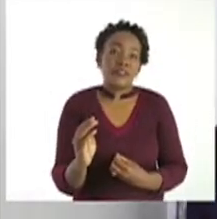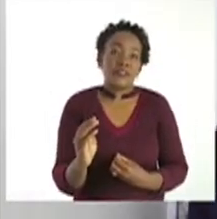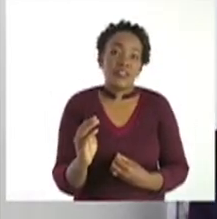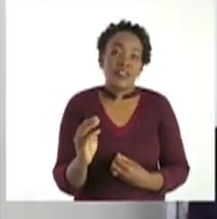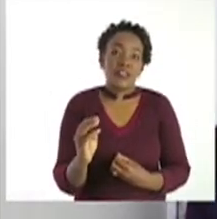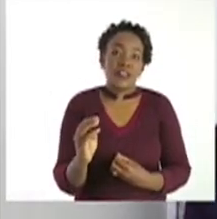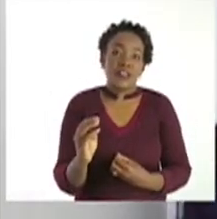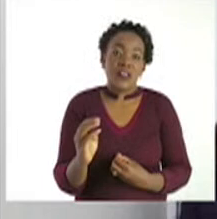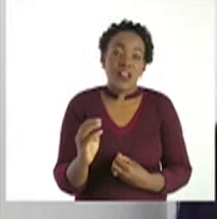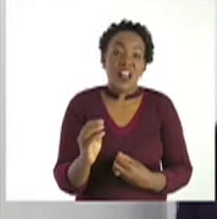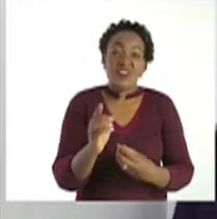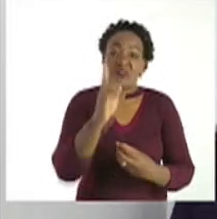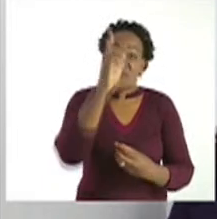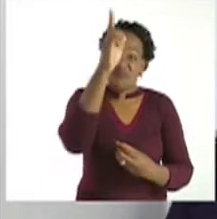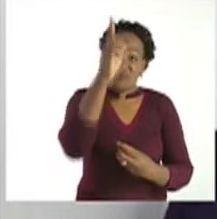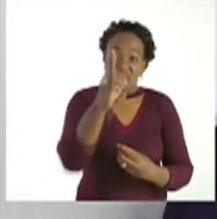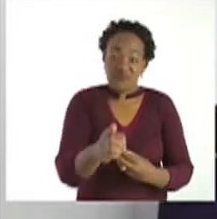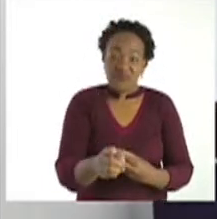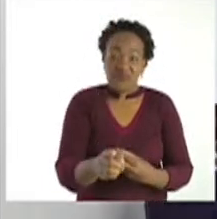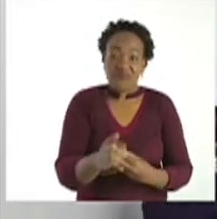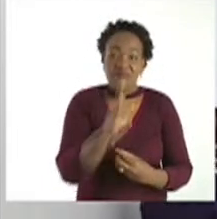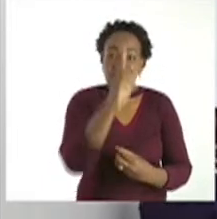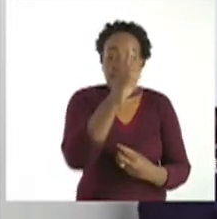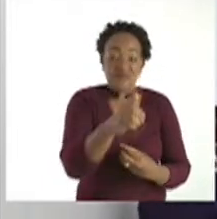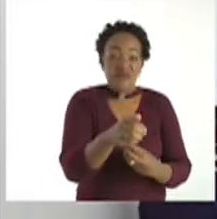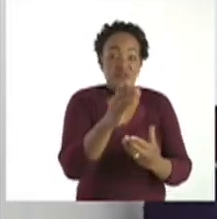This line shows halving.